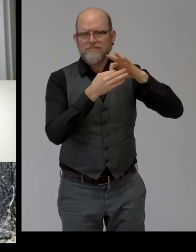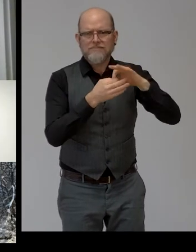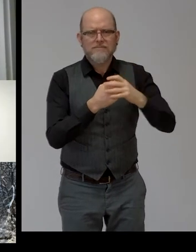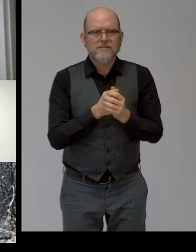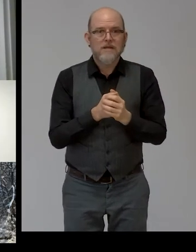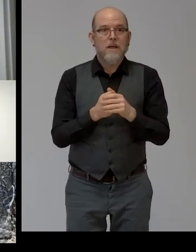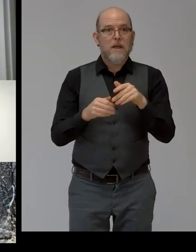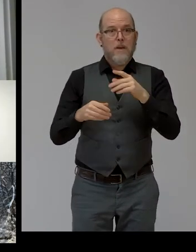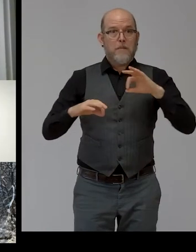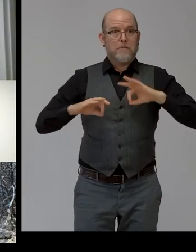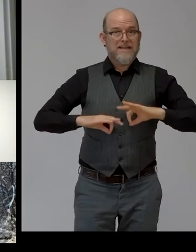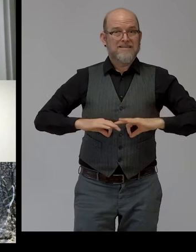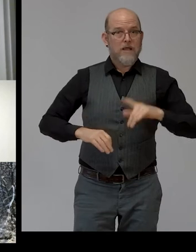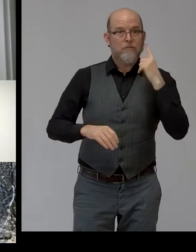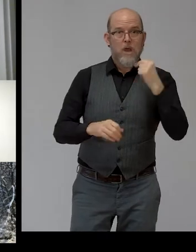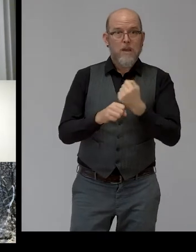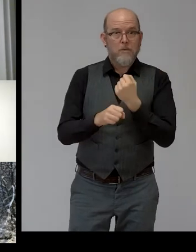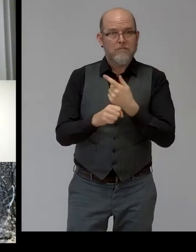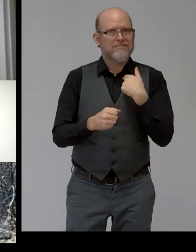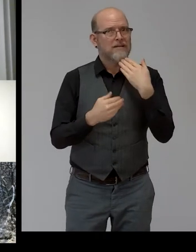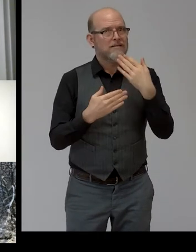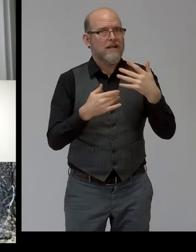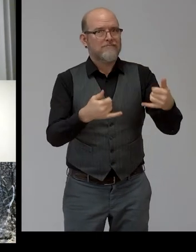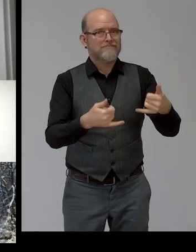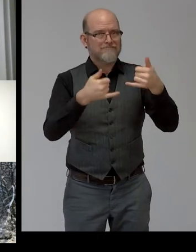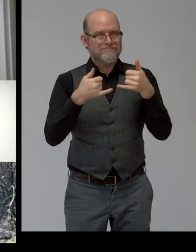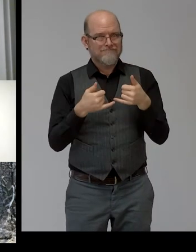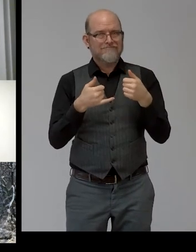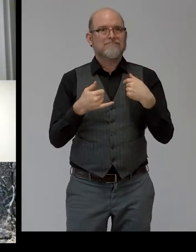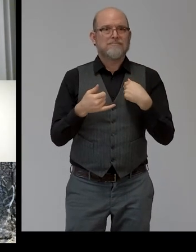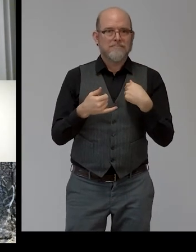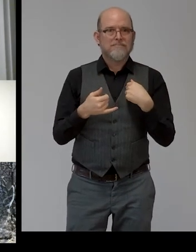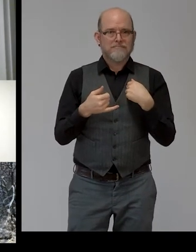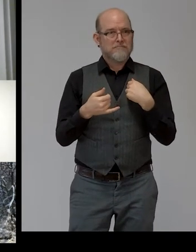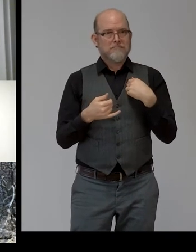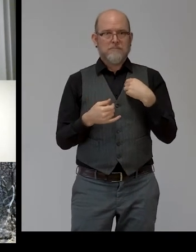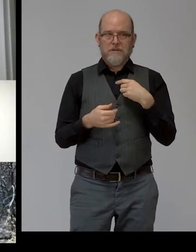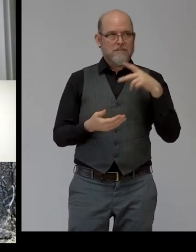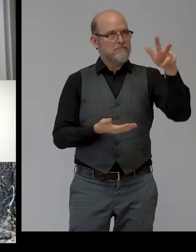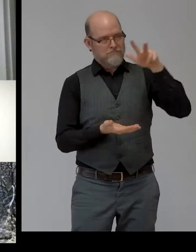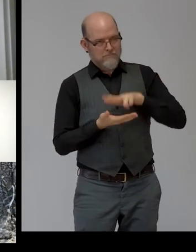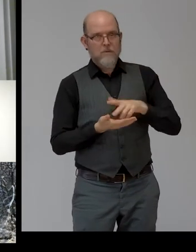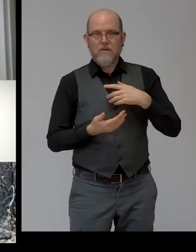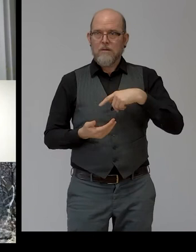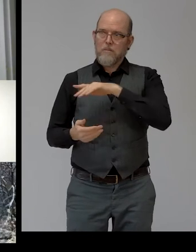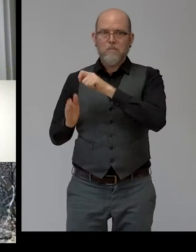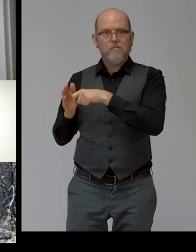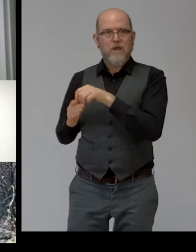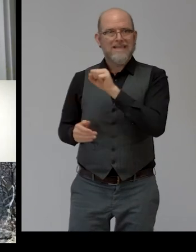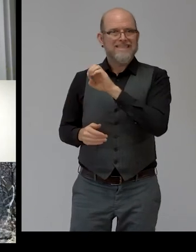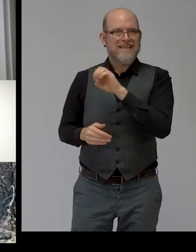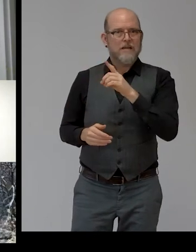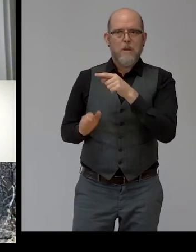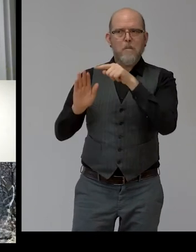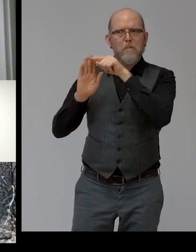year's project for recognizing SEED. SEED to help state and local policymakers implement inclusive policies